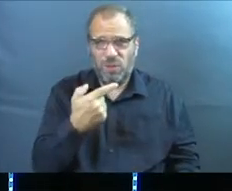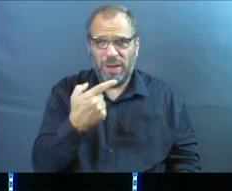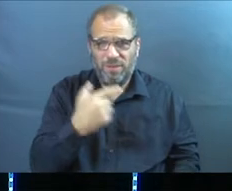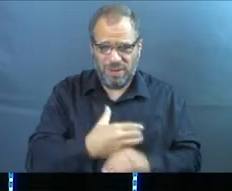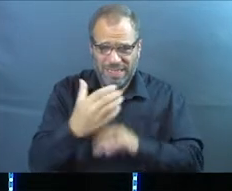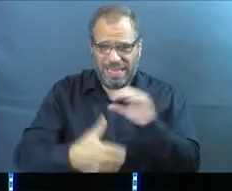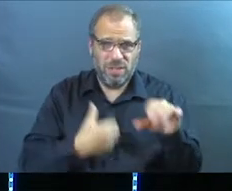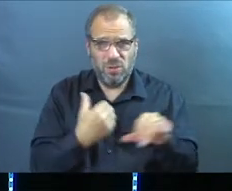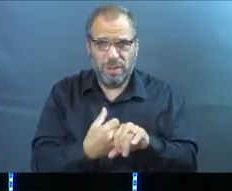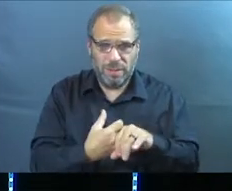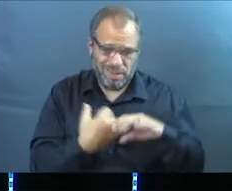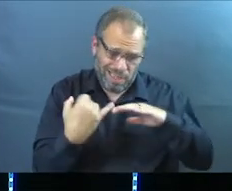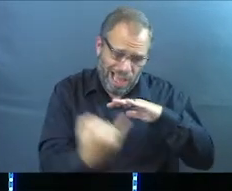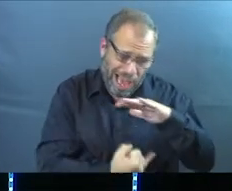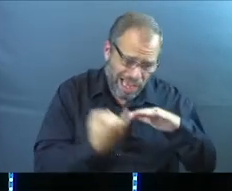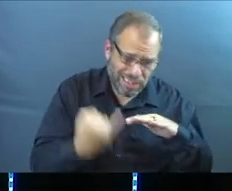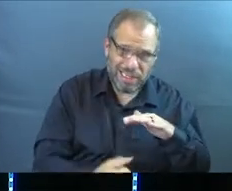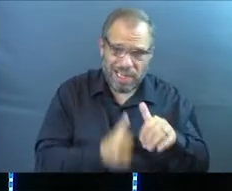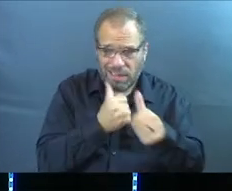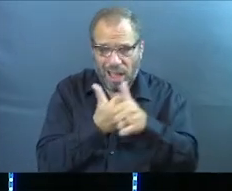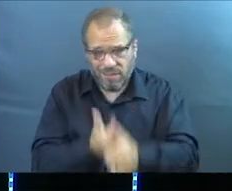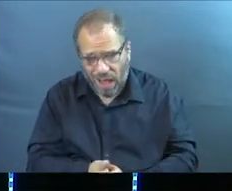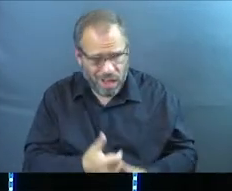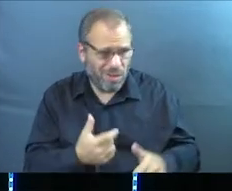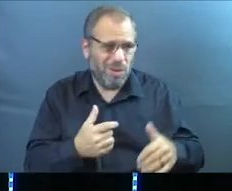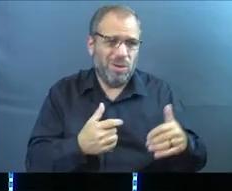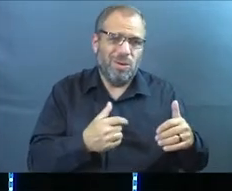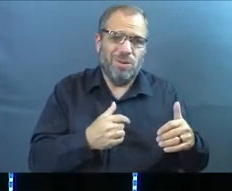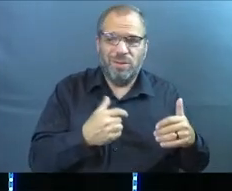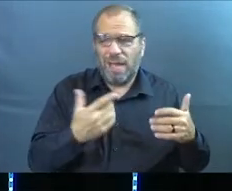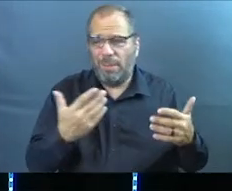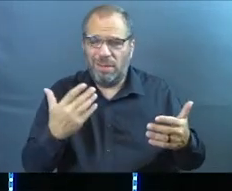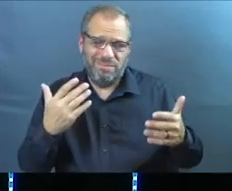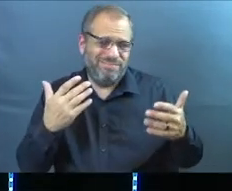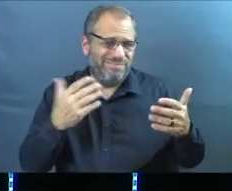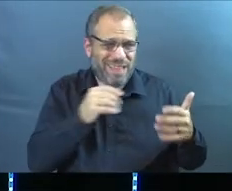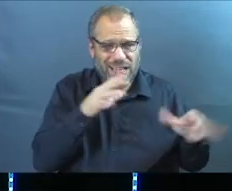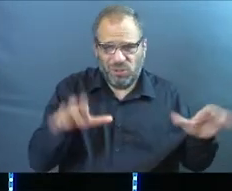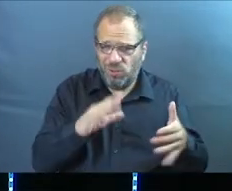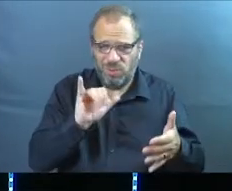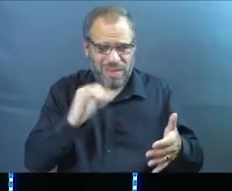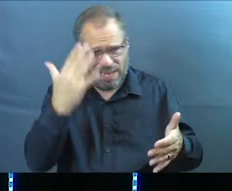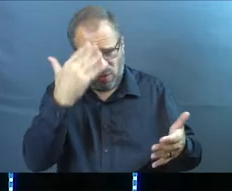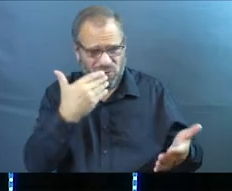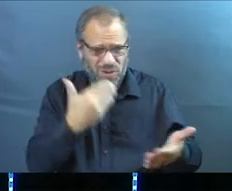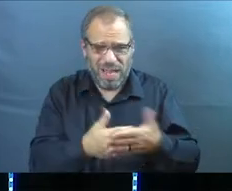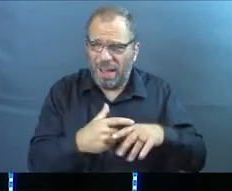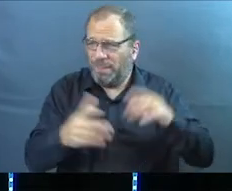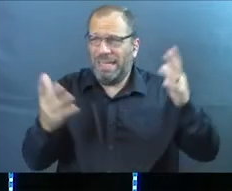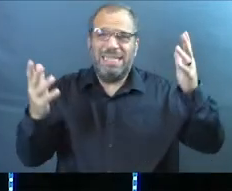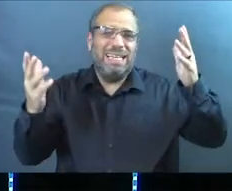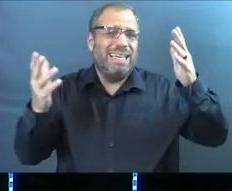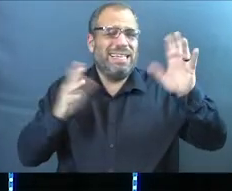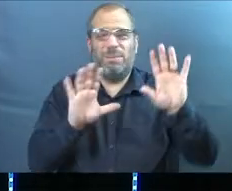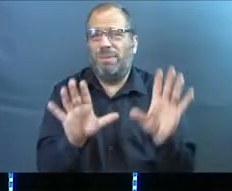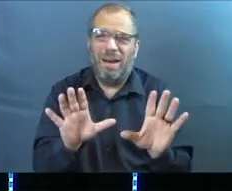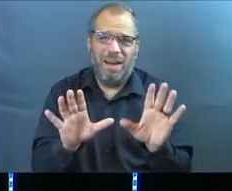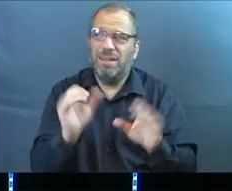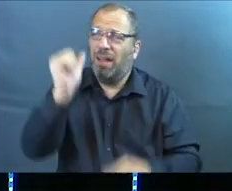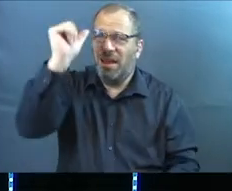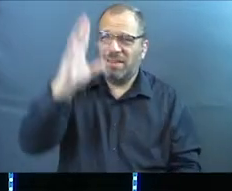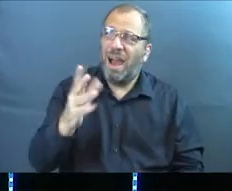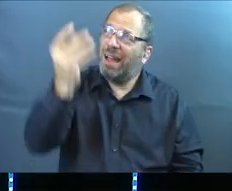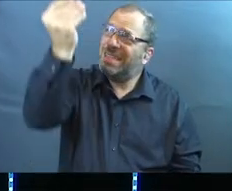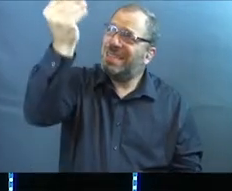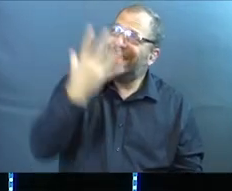To isolate and to not follow through maybe on what we know is good for us sometimes? Because, man, let's just be real. God